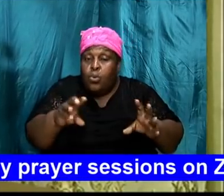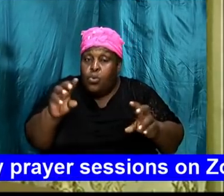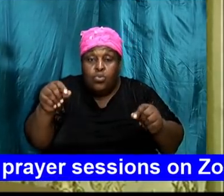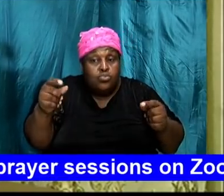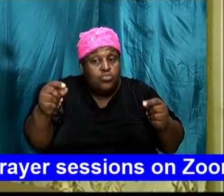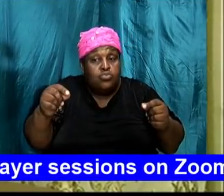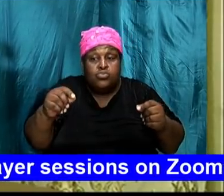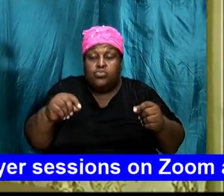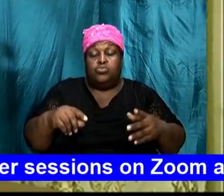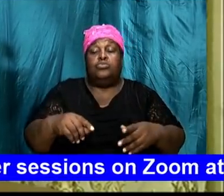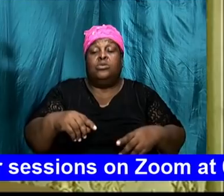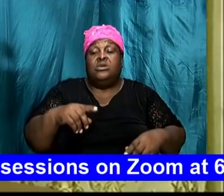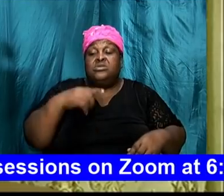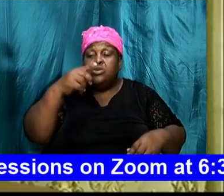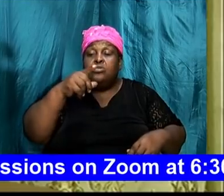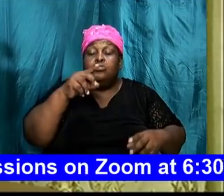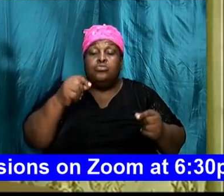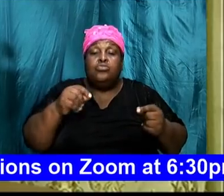do your will.